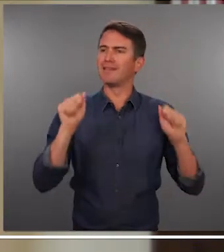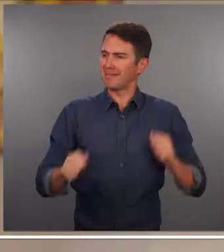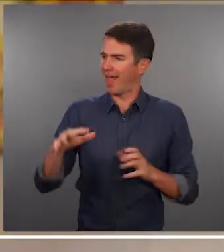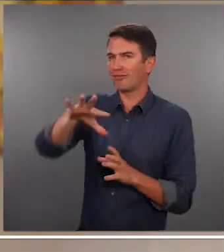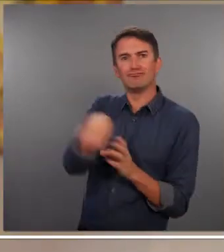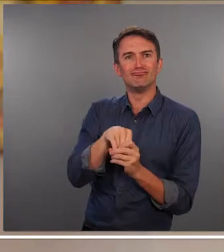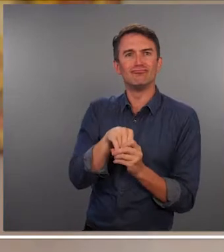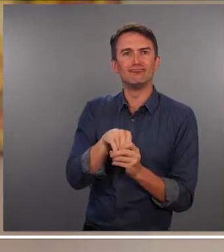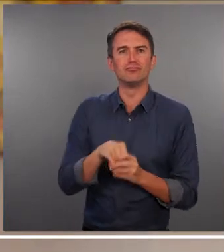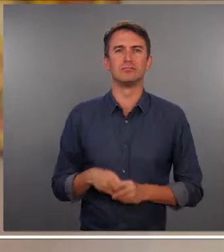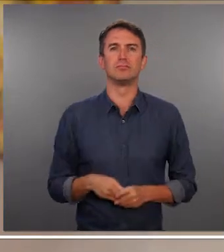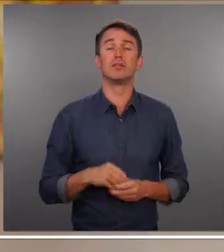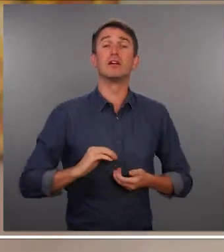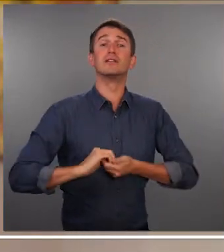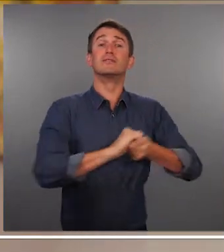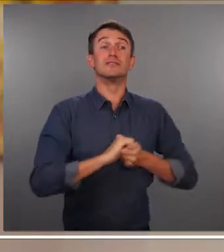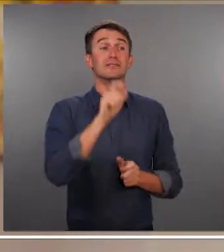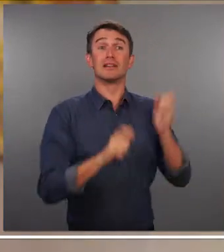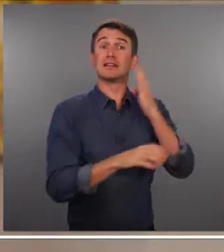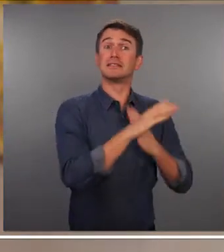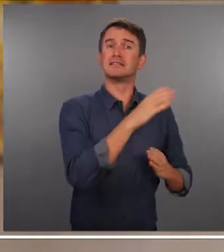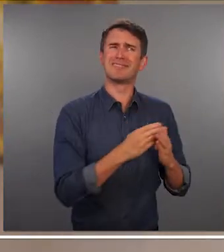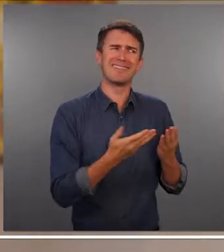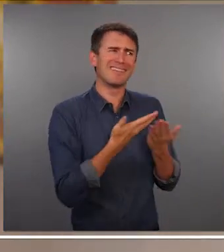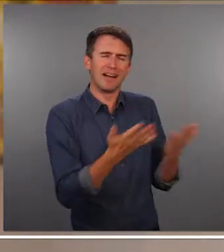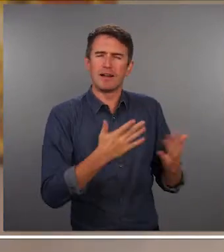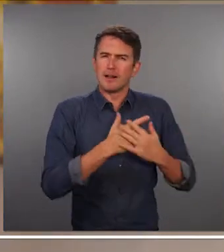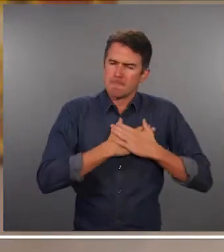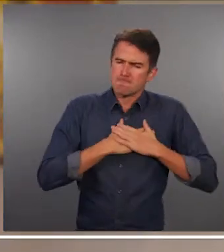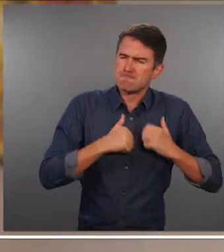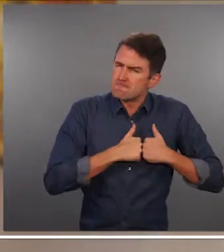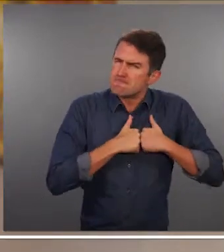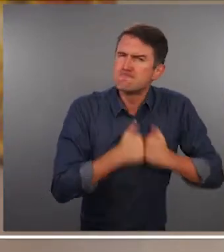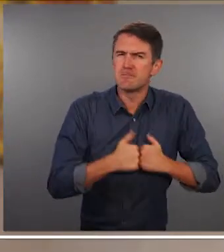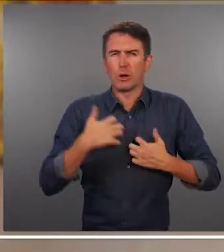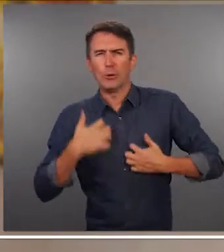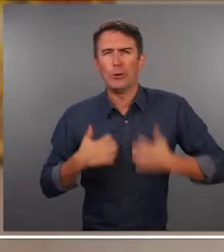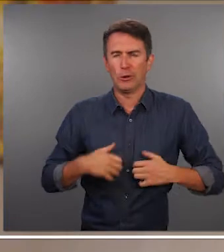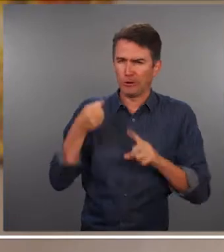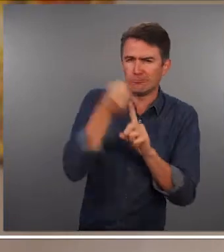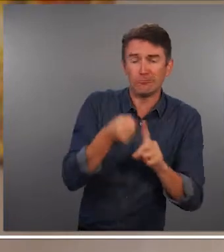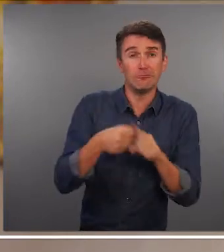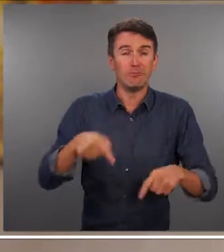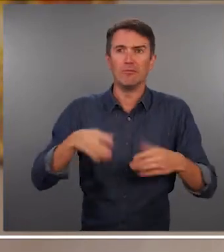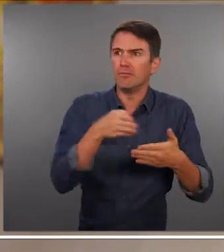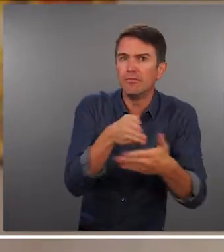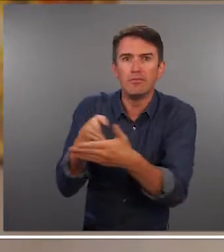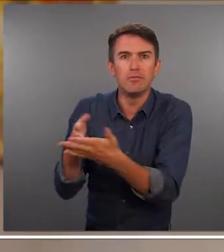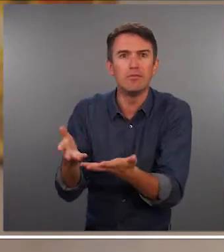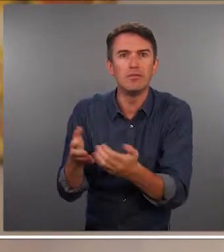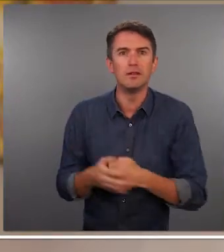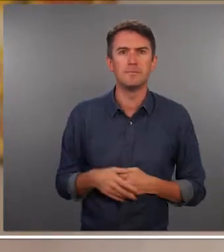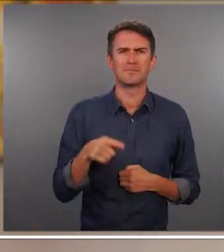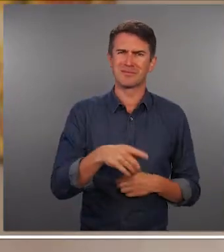everyone The organisations with persons with disabilities you know, they are all so passionate about this issue and it will be very